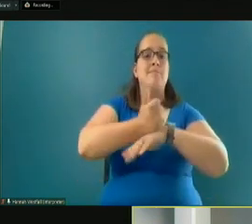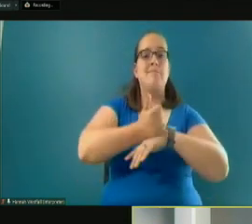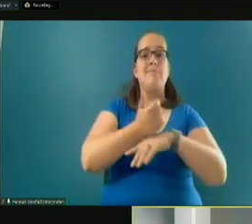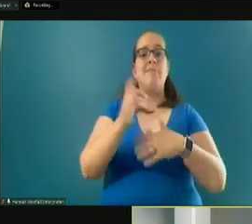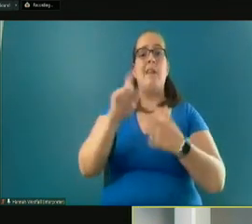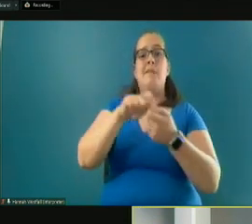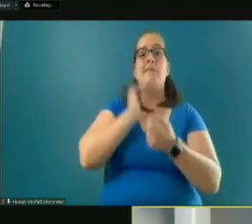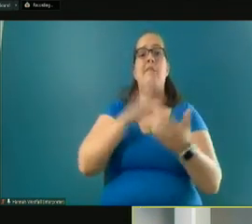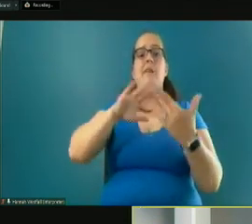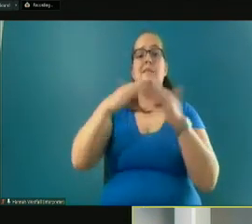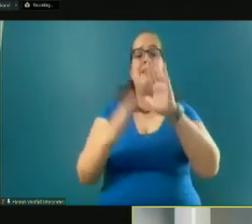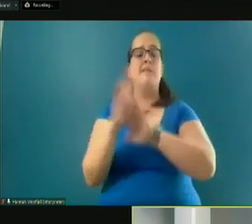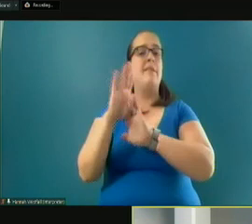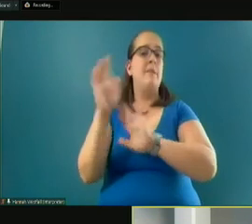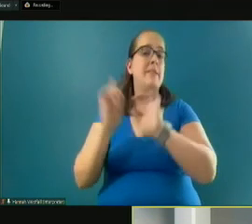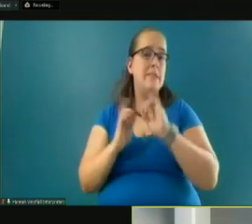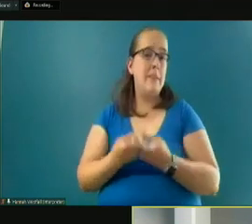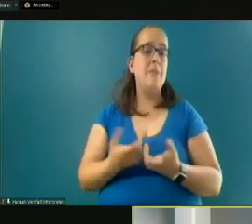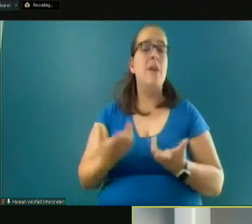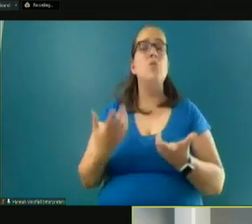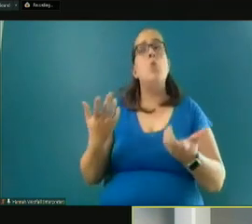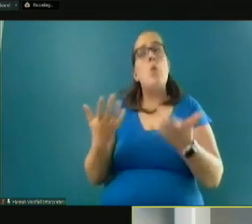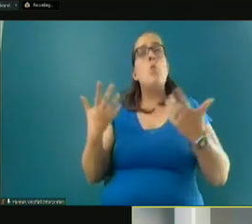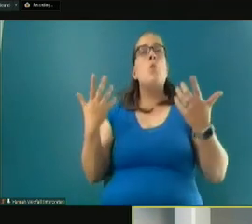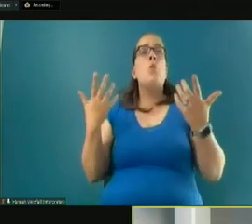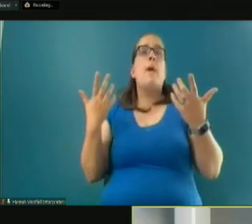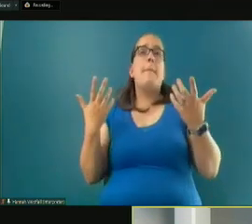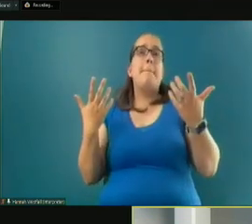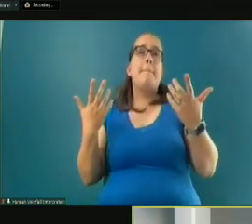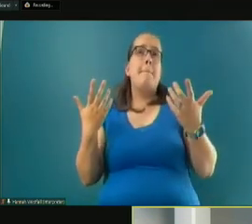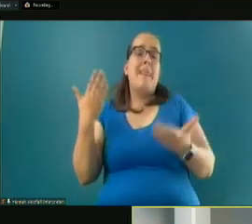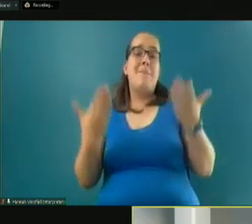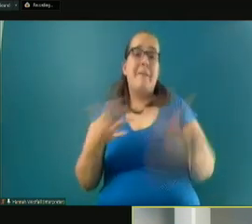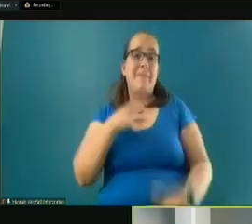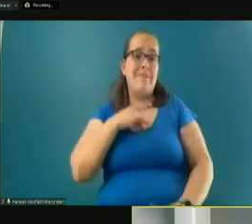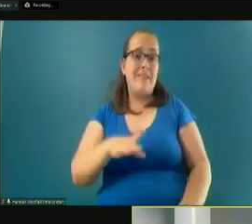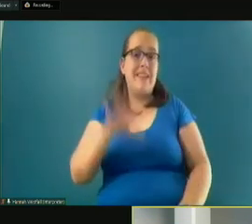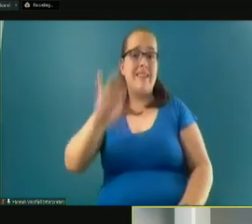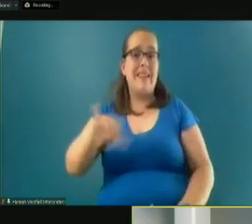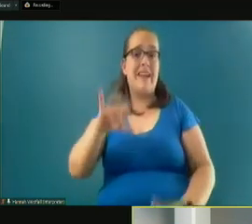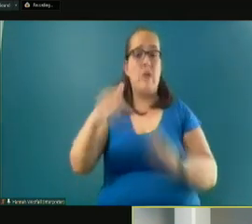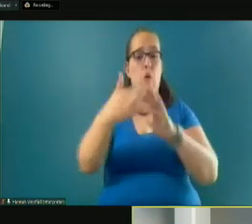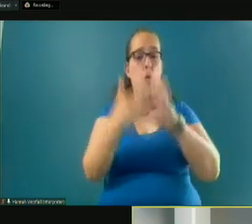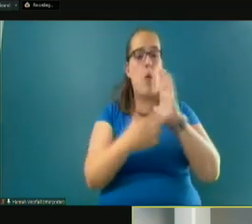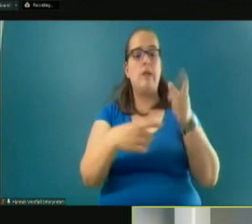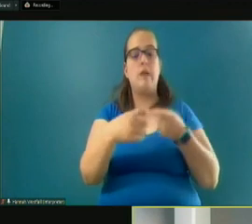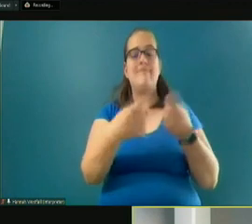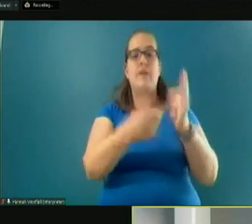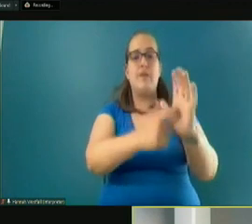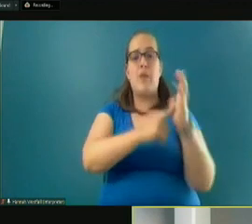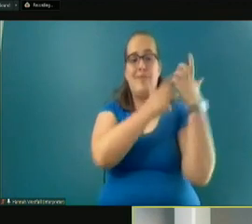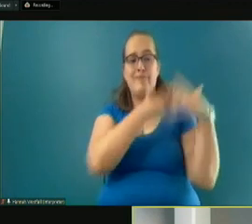community development department. And so while they may not like the regulation that they're required to comply with